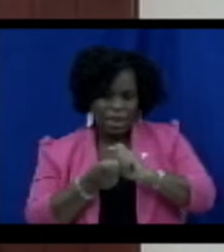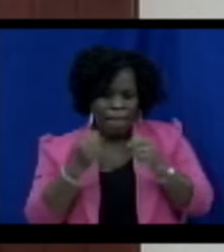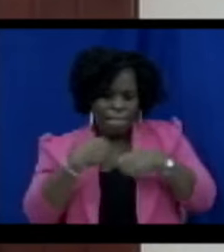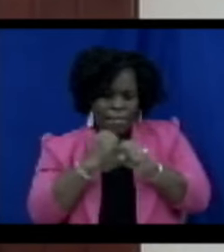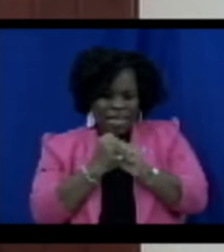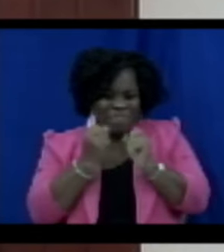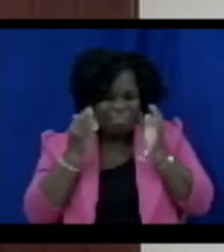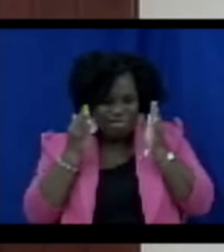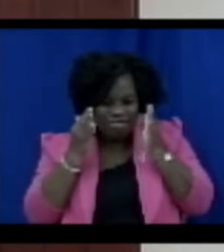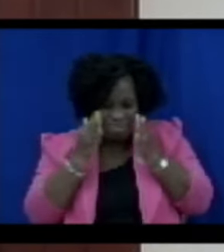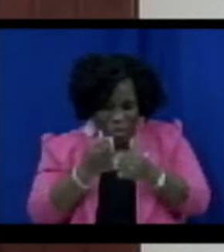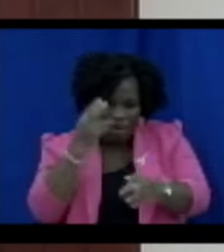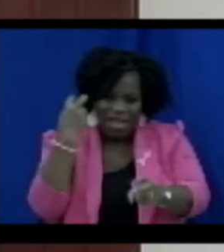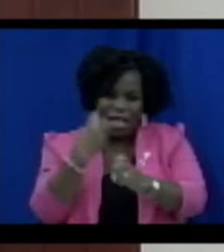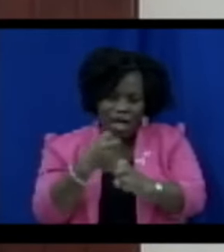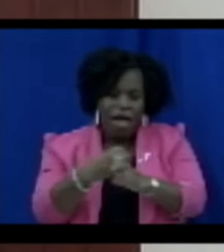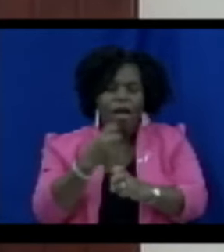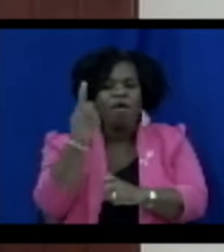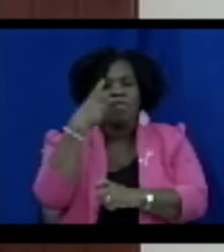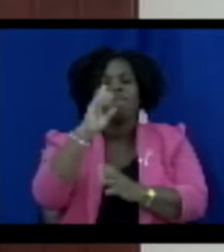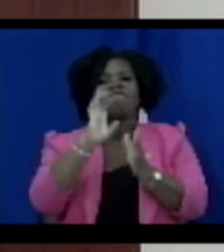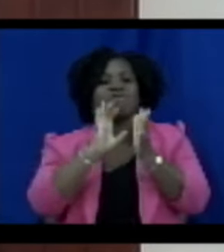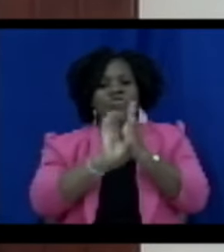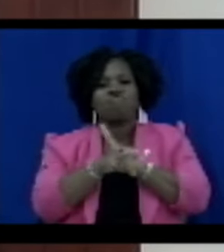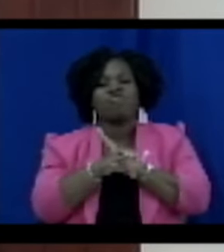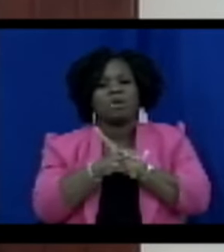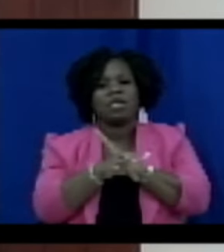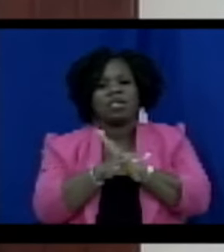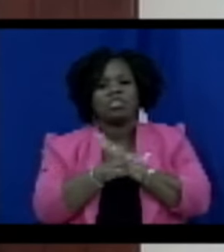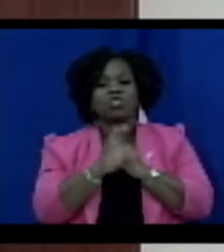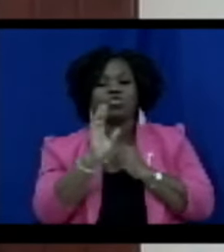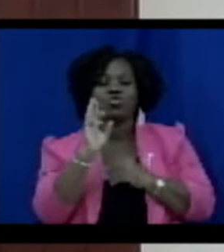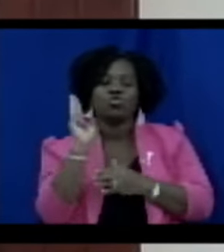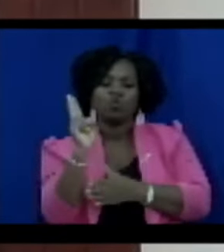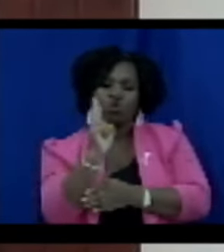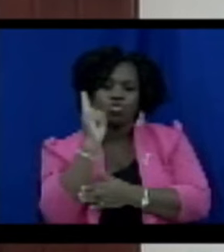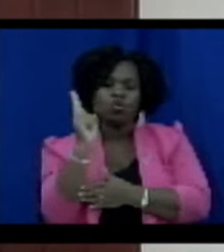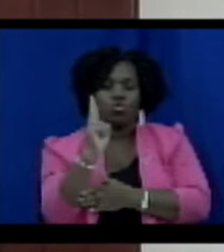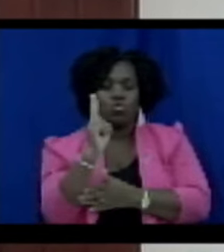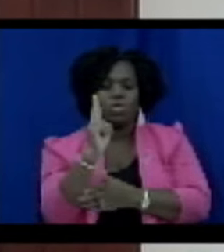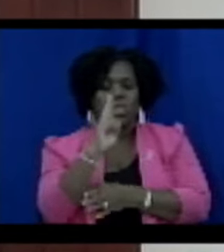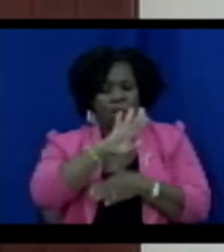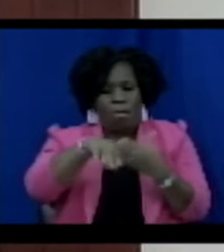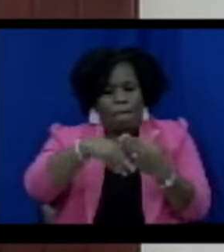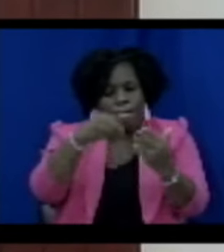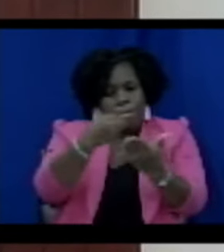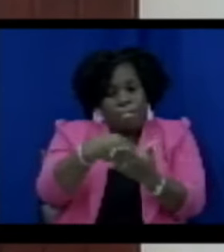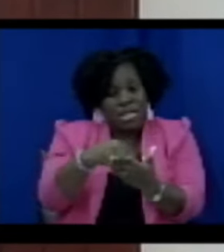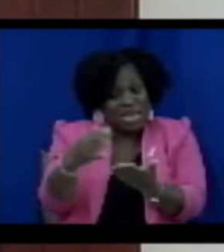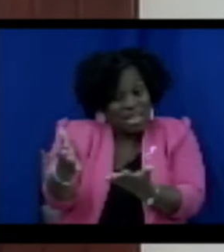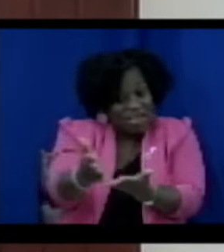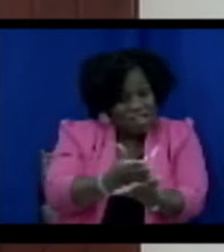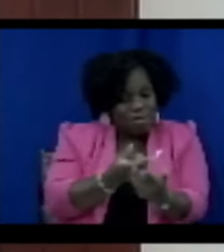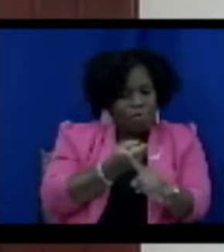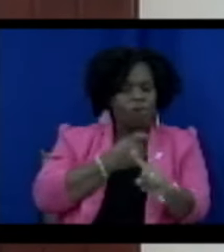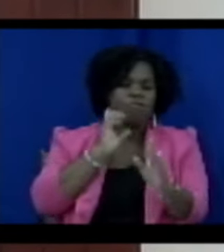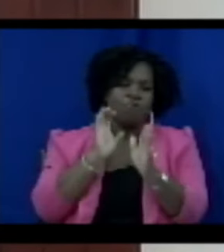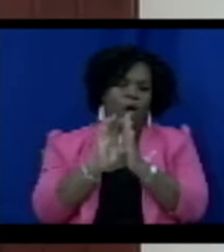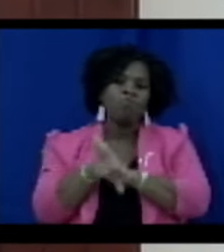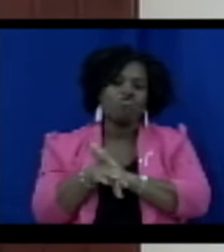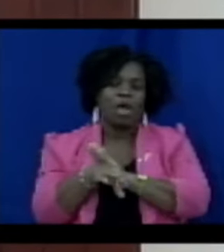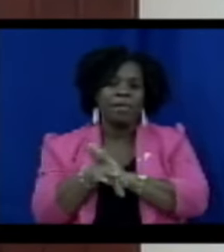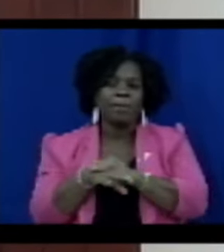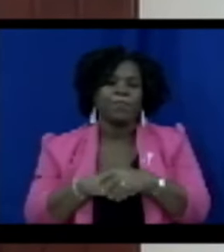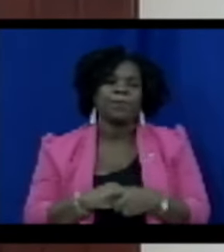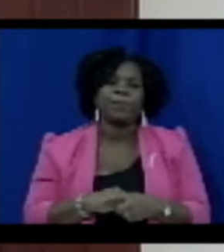then significantly restricted the investigative powers of the police and the ability to apply the widest range of forfeiture and